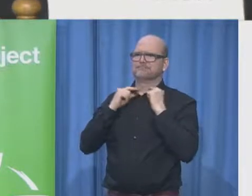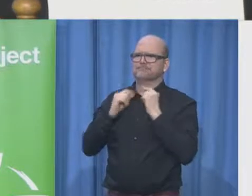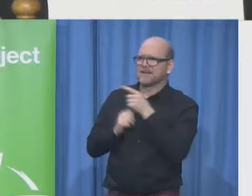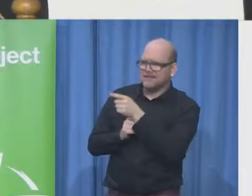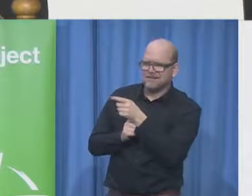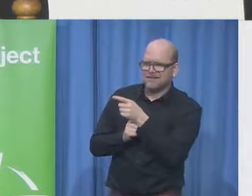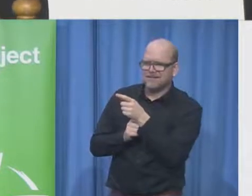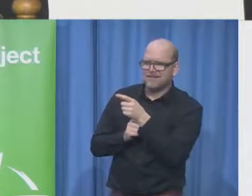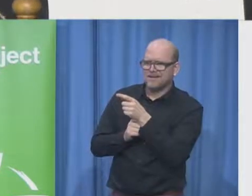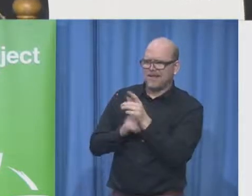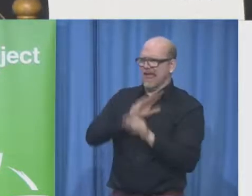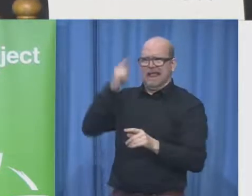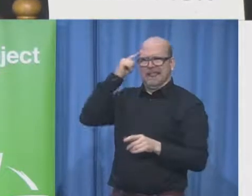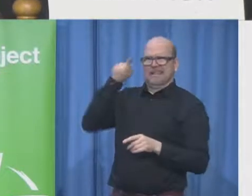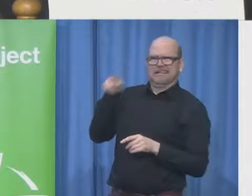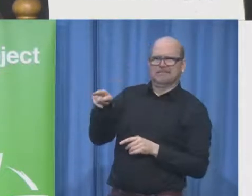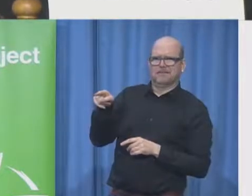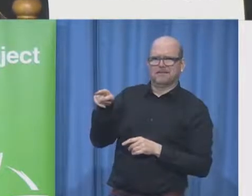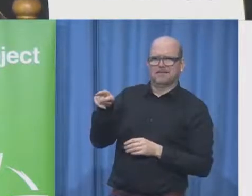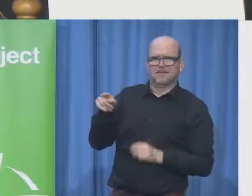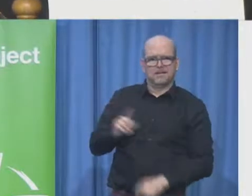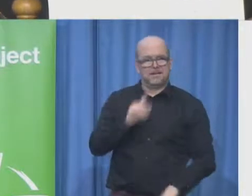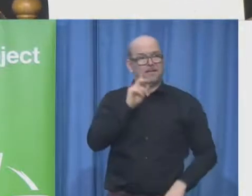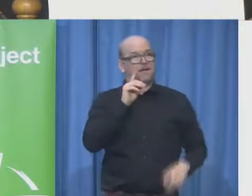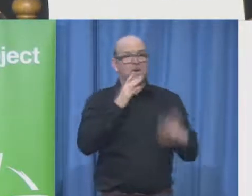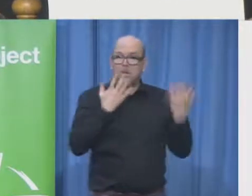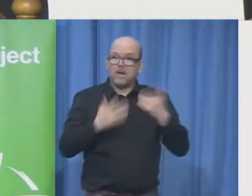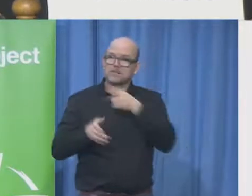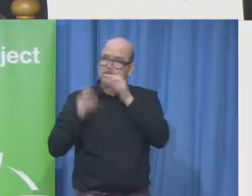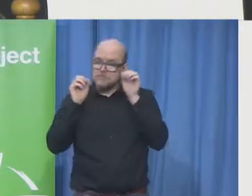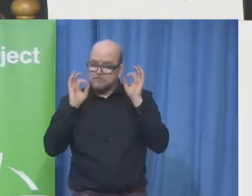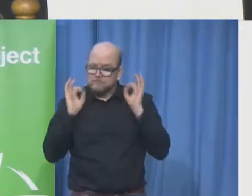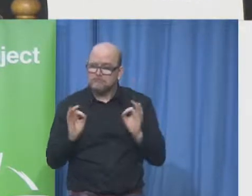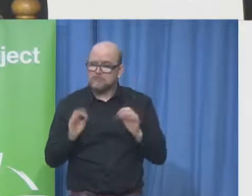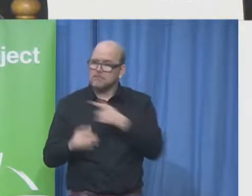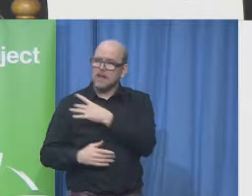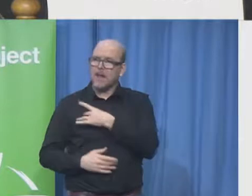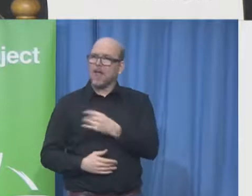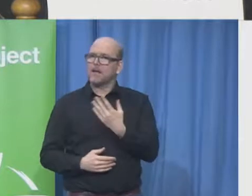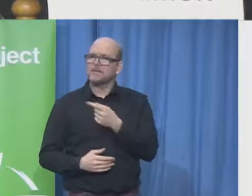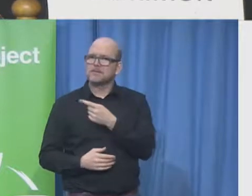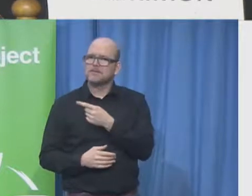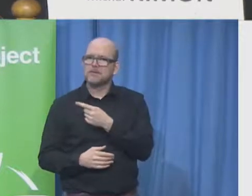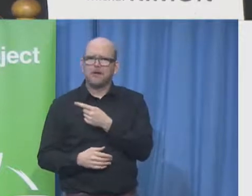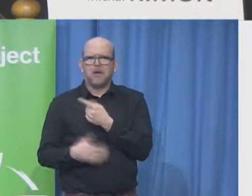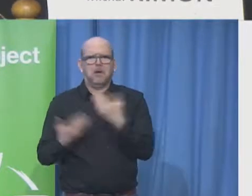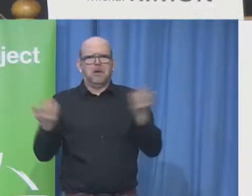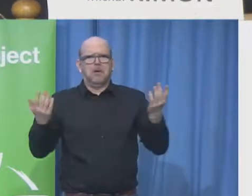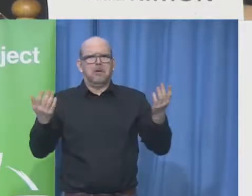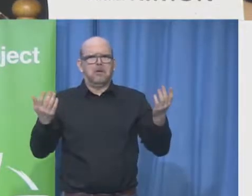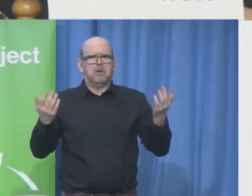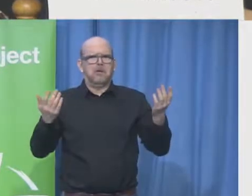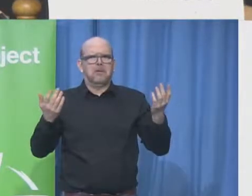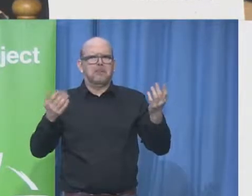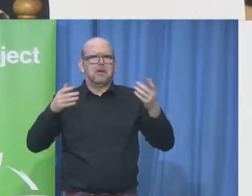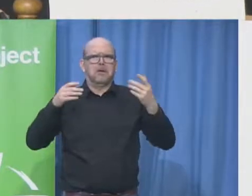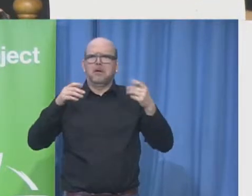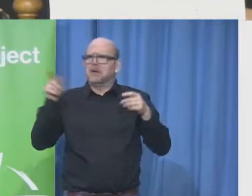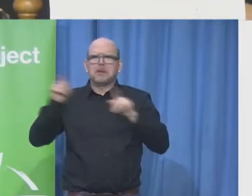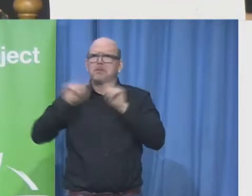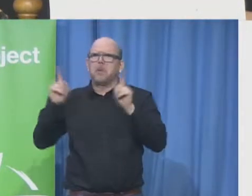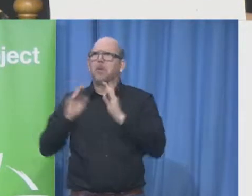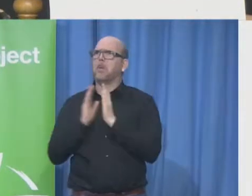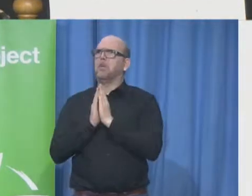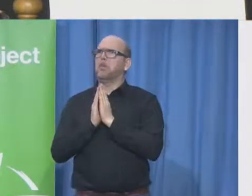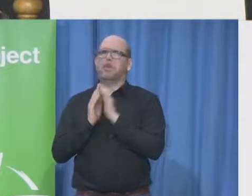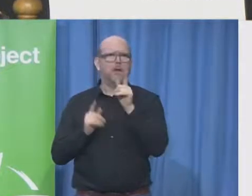this guy who looks very serious and uses a cane to walk around says that he looks at people